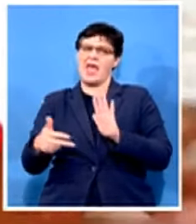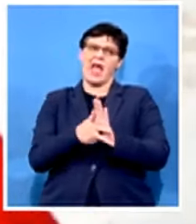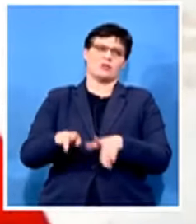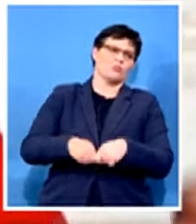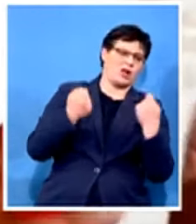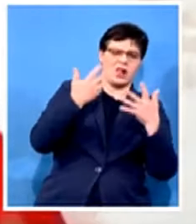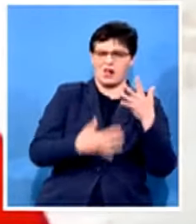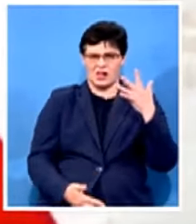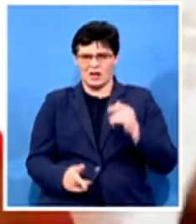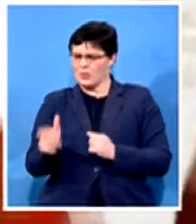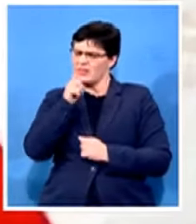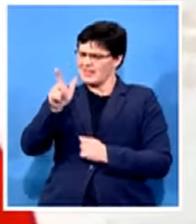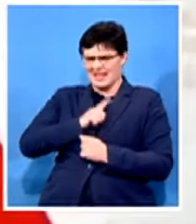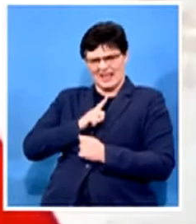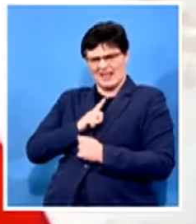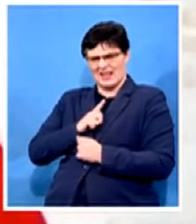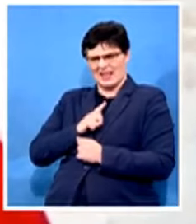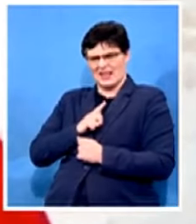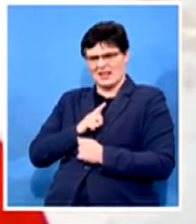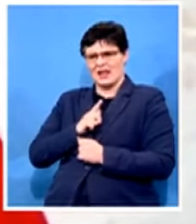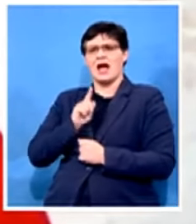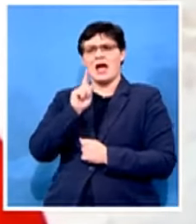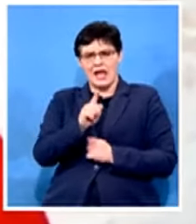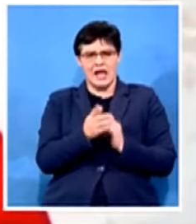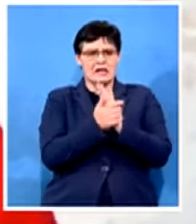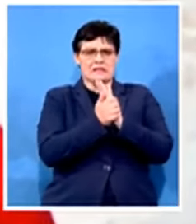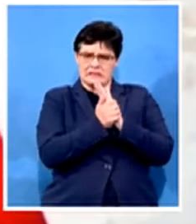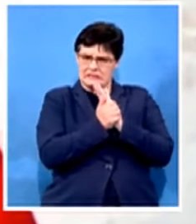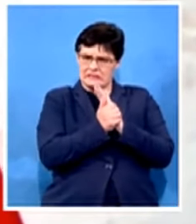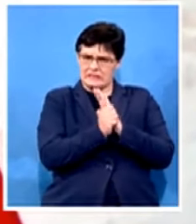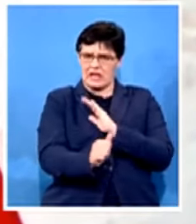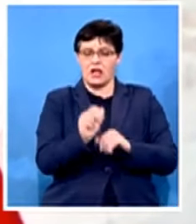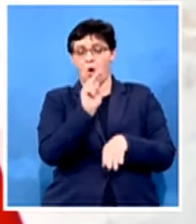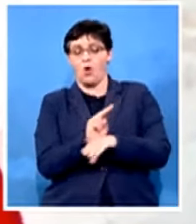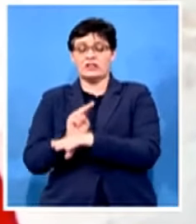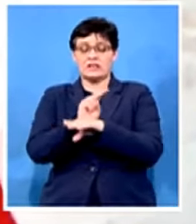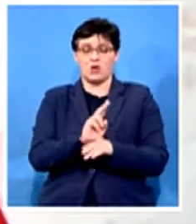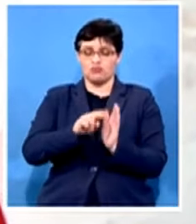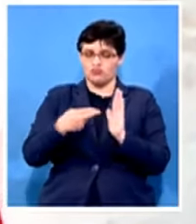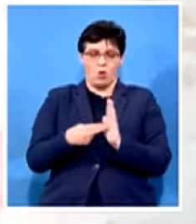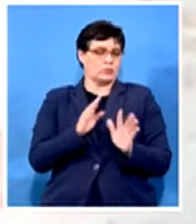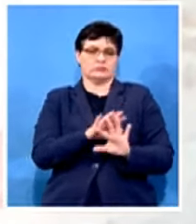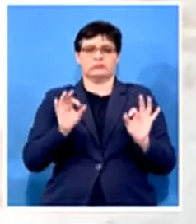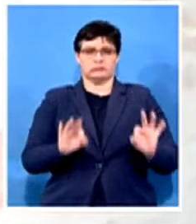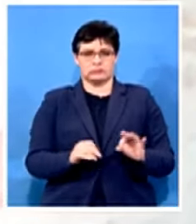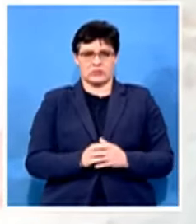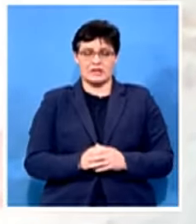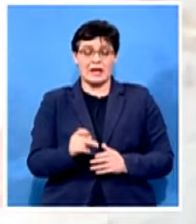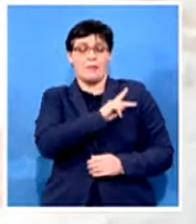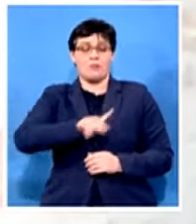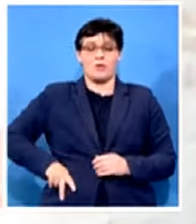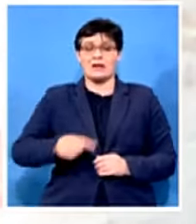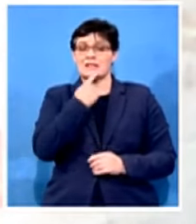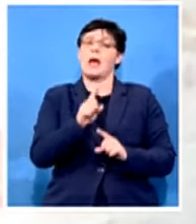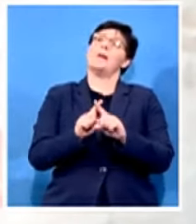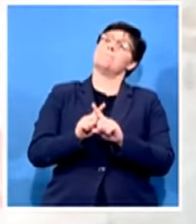he was incompetent in exercising his oversight role then the premier then says but on the second round of